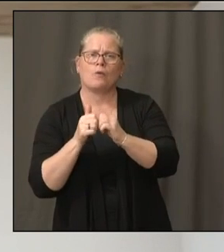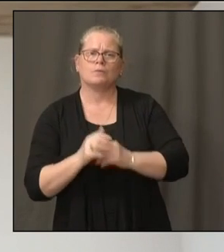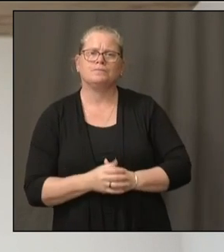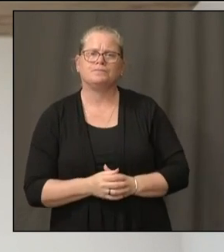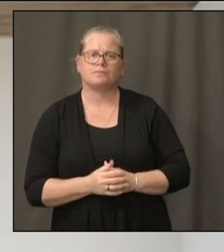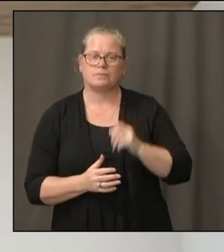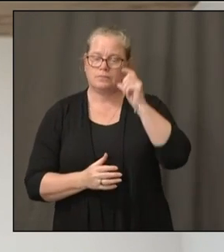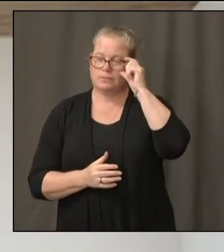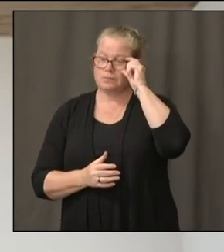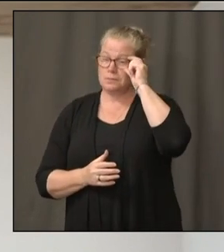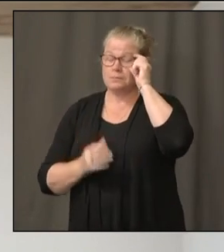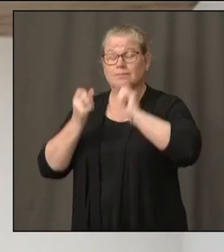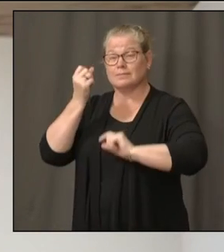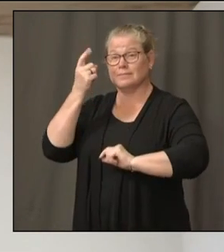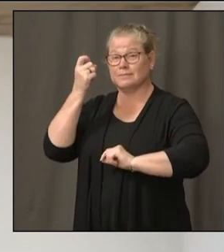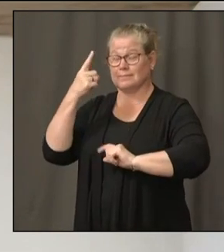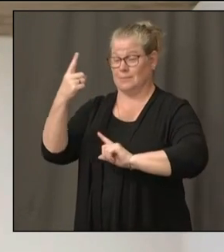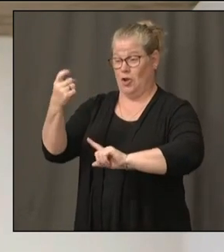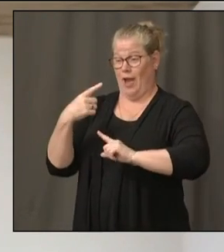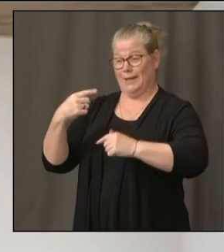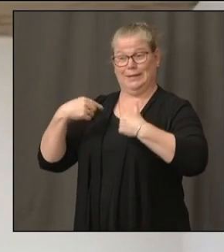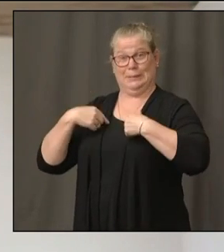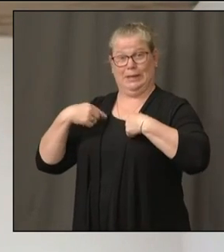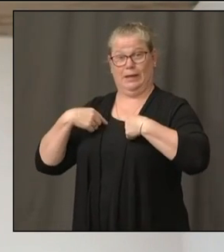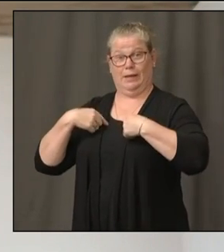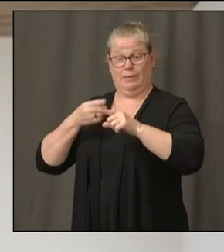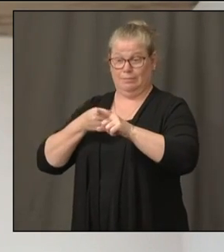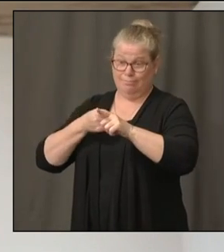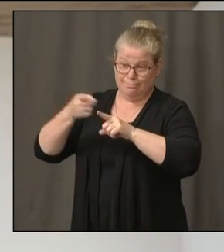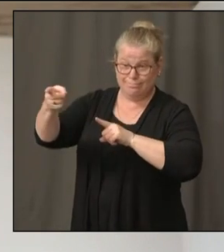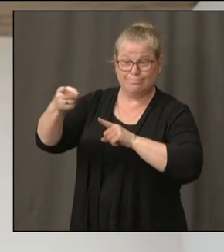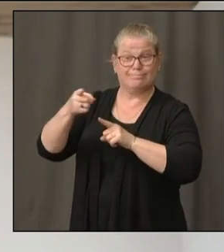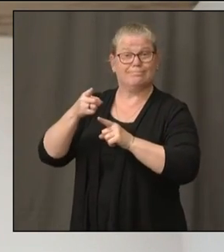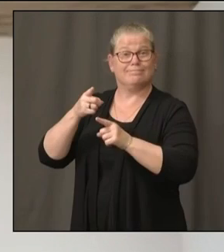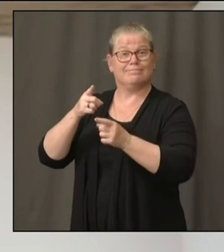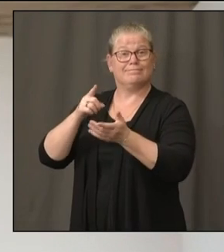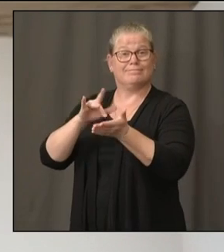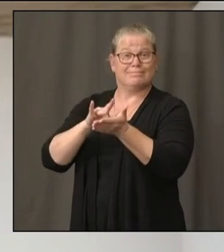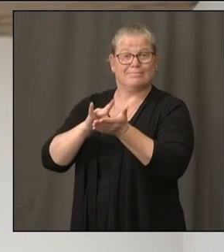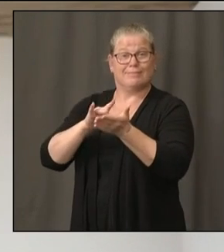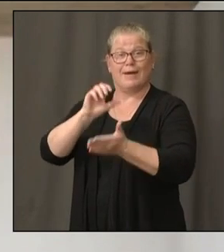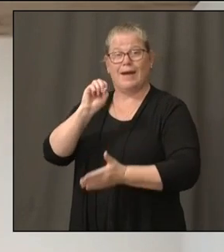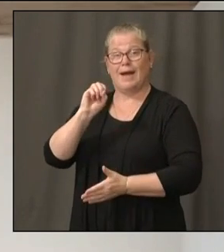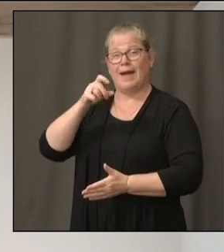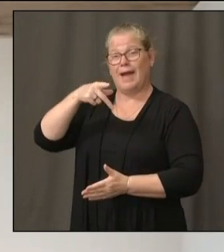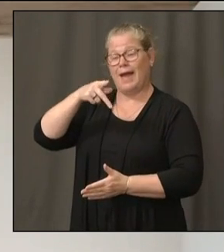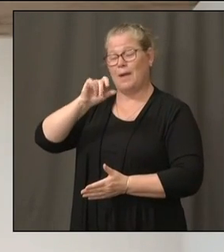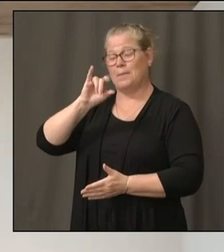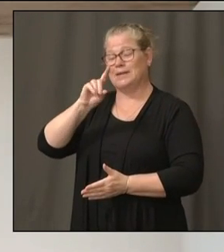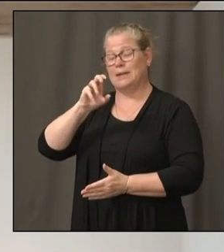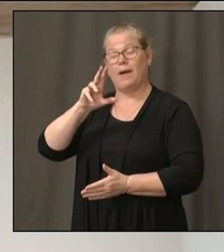an epidemiologist. And epidemiologists never use the word safe, ever.